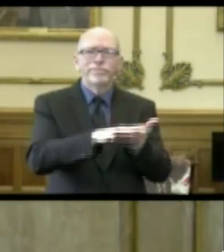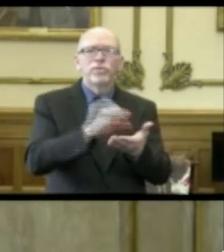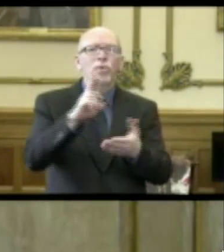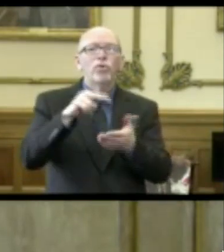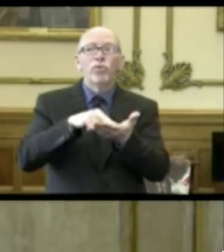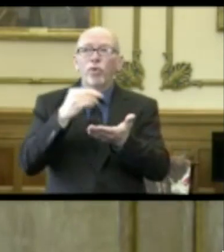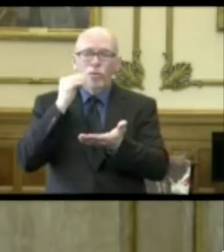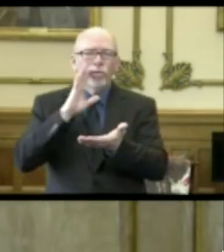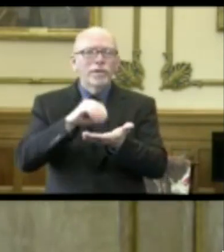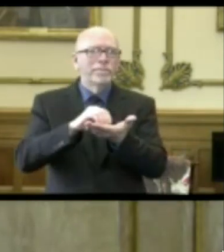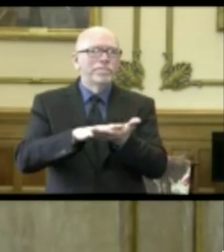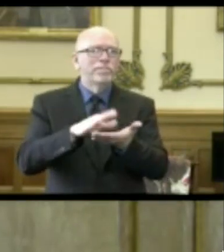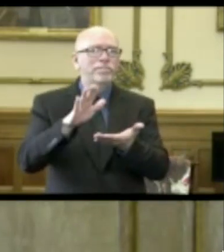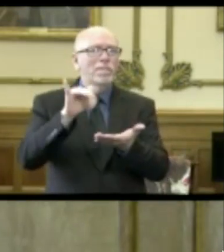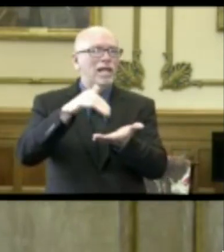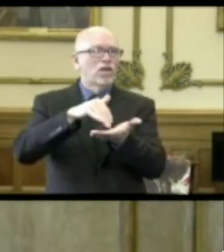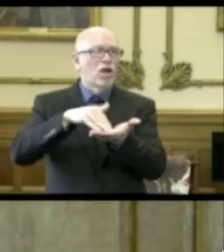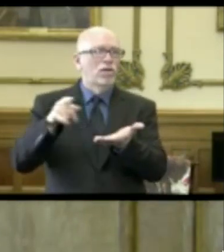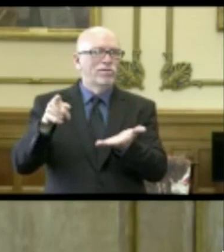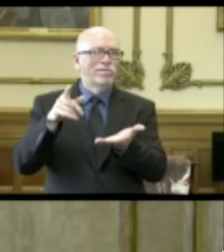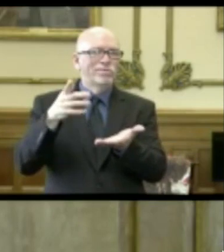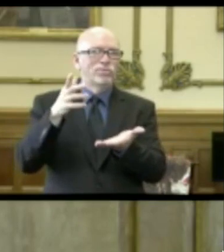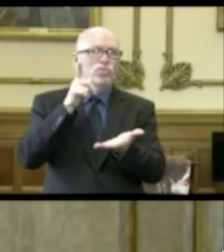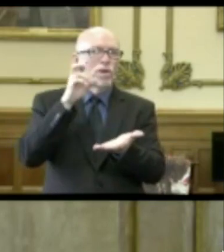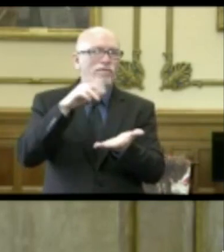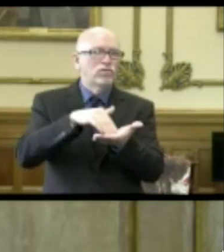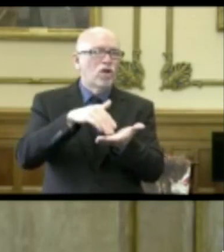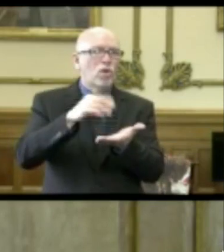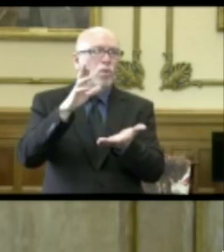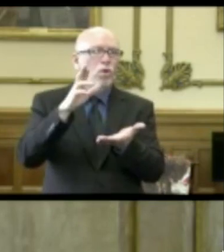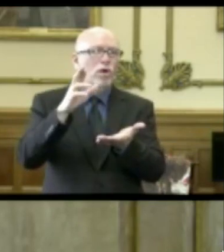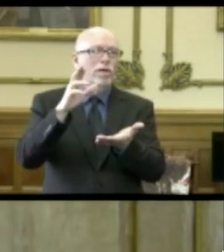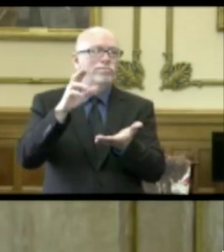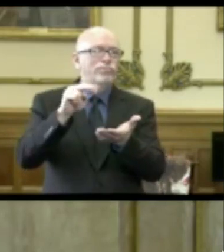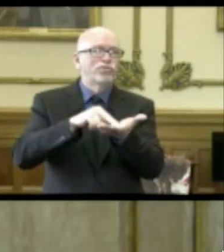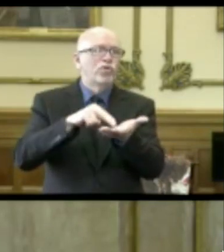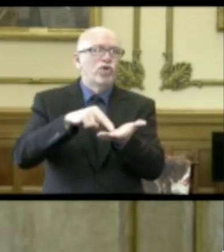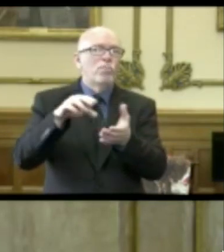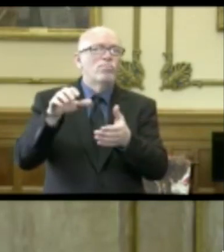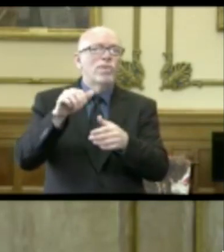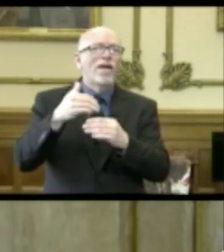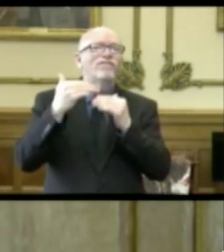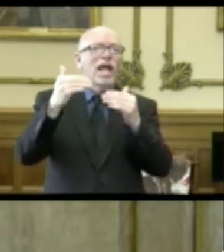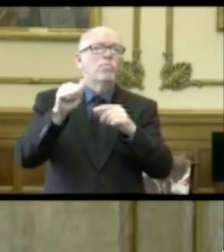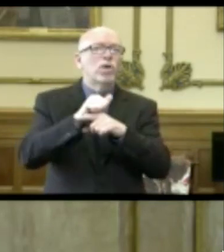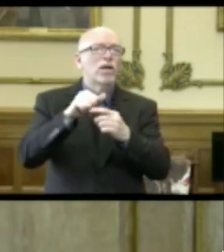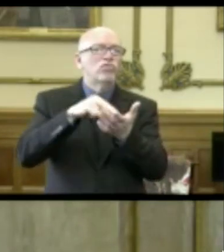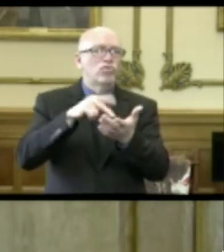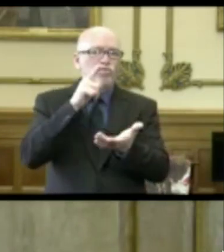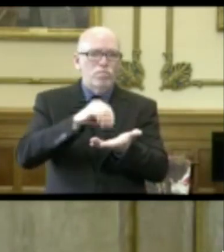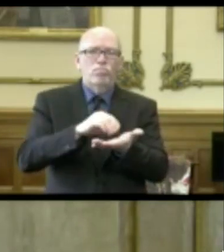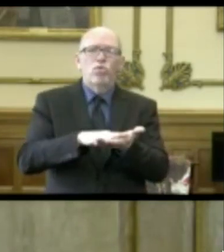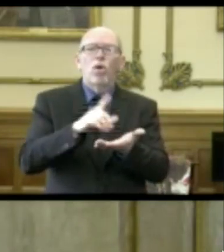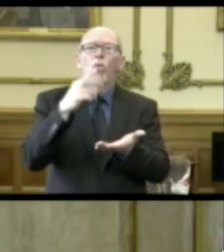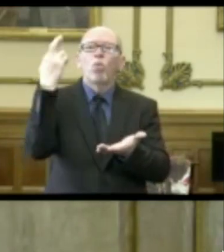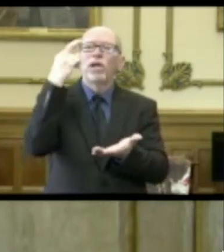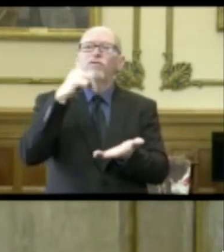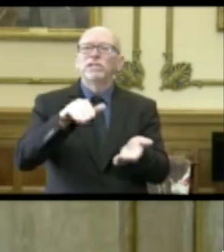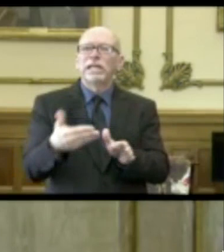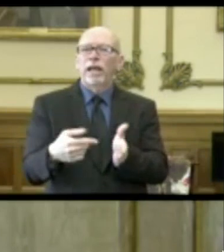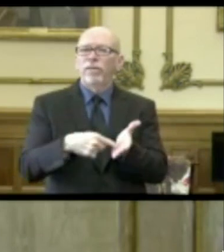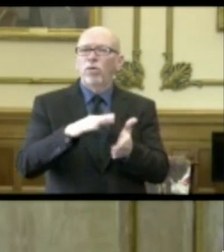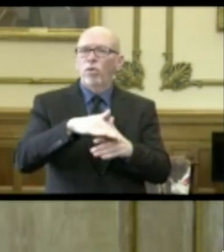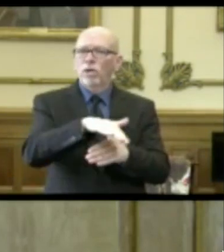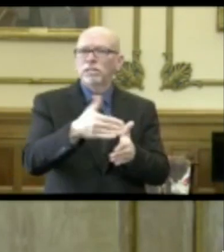facility by the provider. So by the physician or the advanced practice nurse that's actually putting down the cause of death on there.